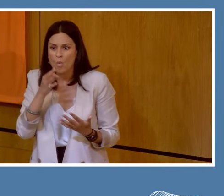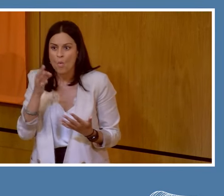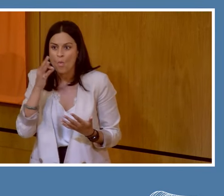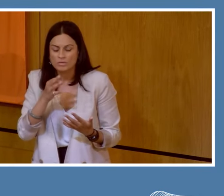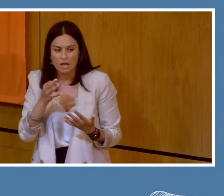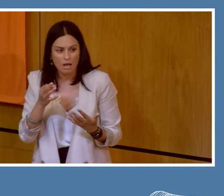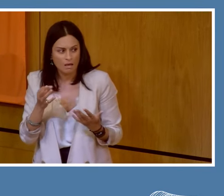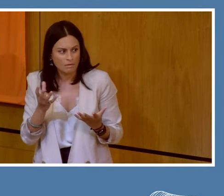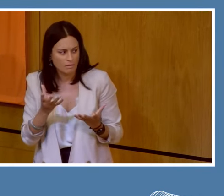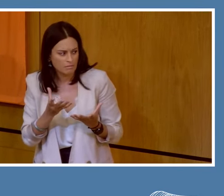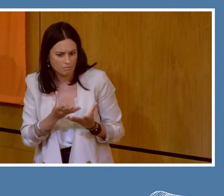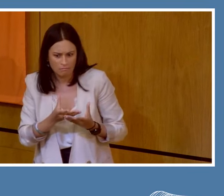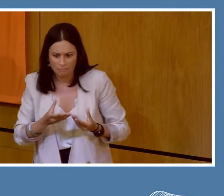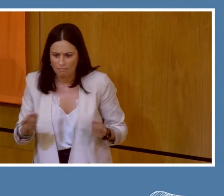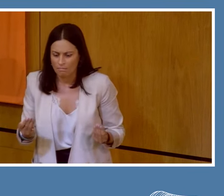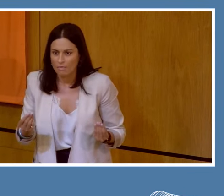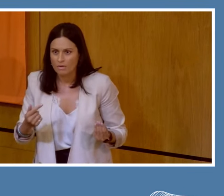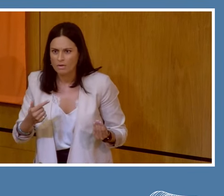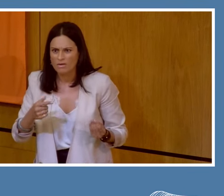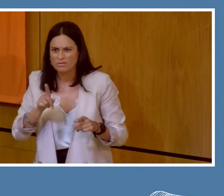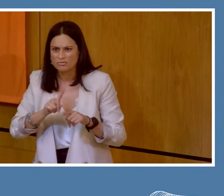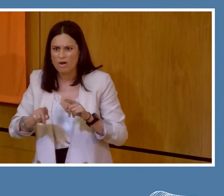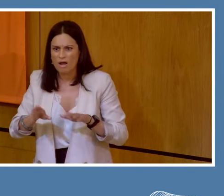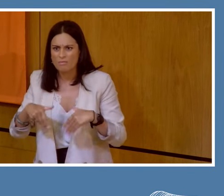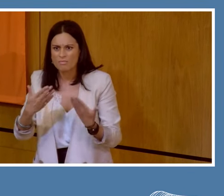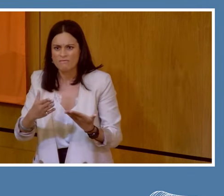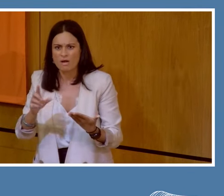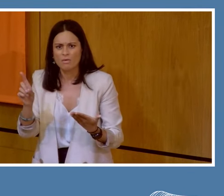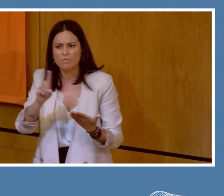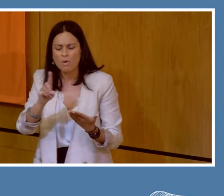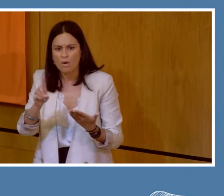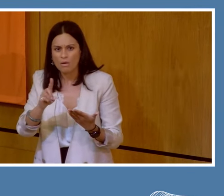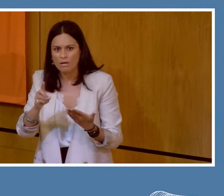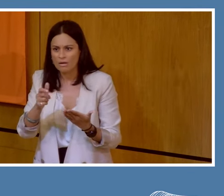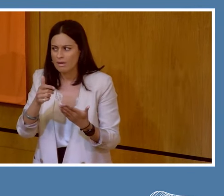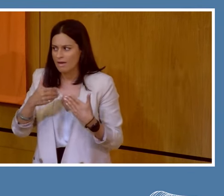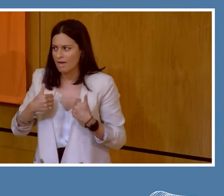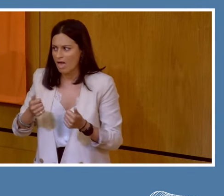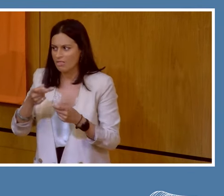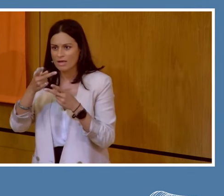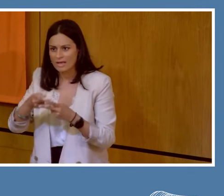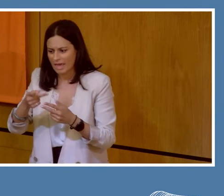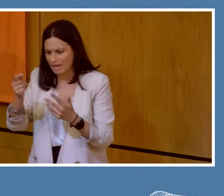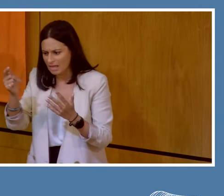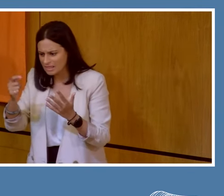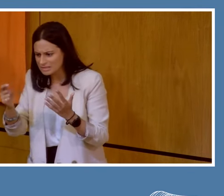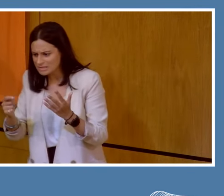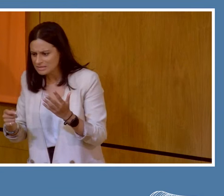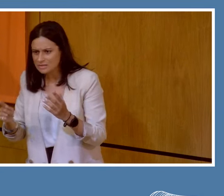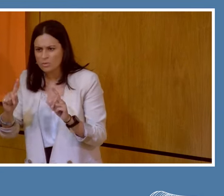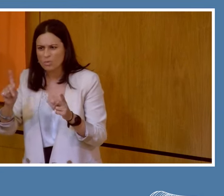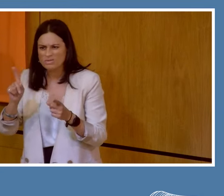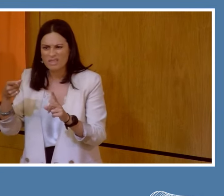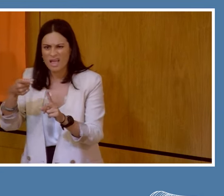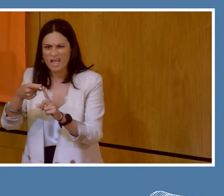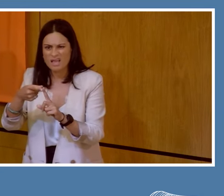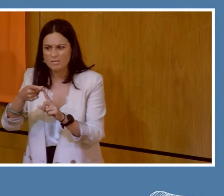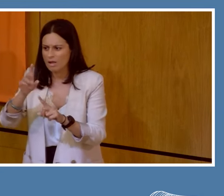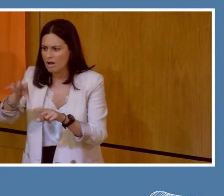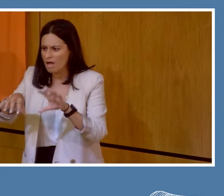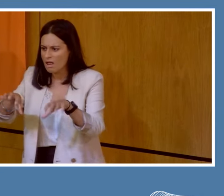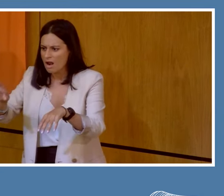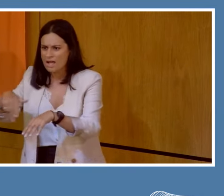point in trying to provide, you know, other forms of healthcare in places